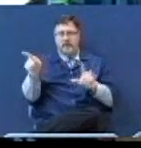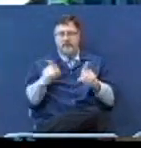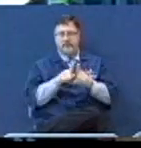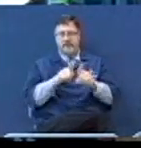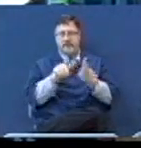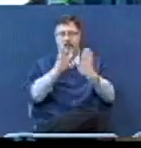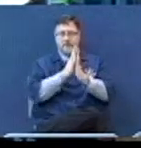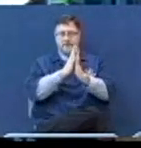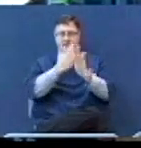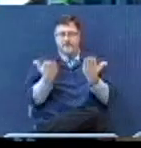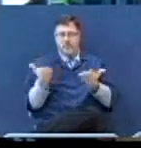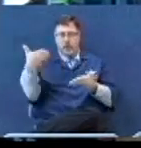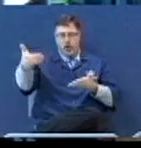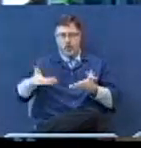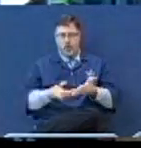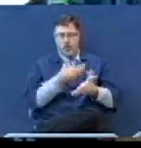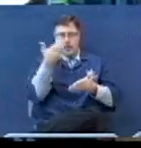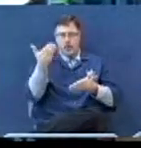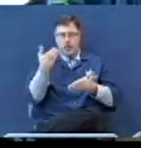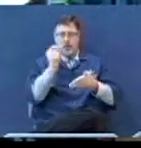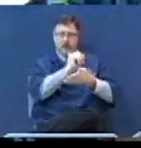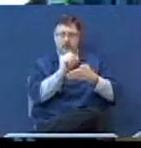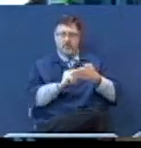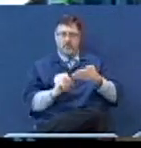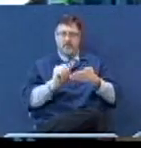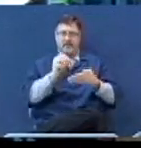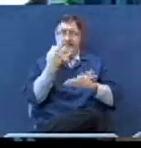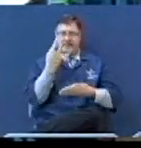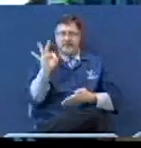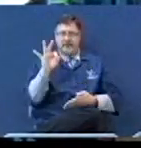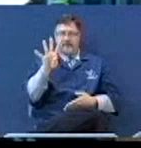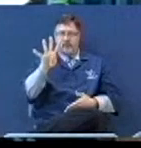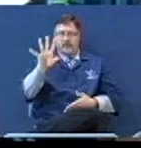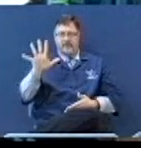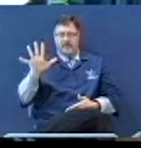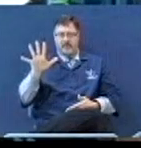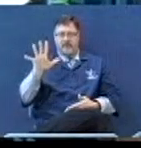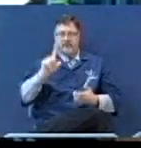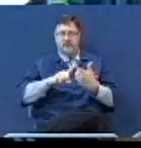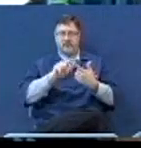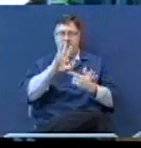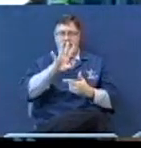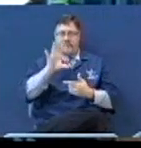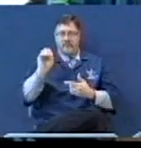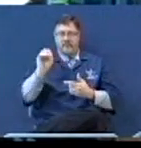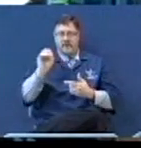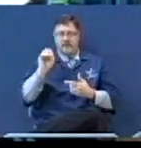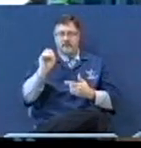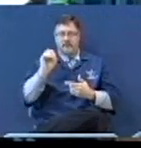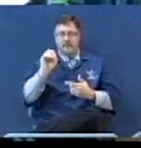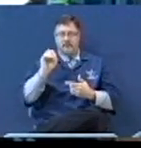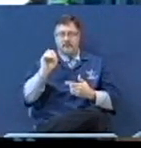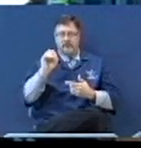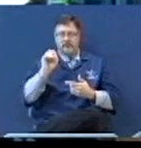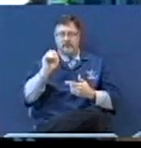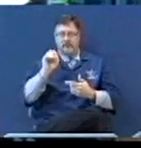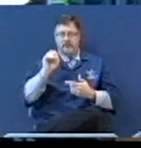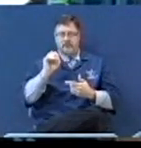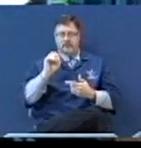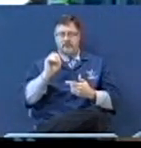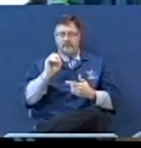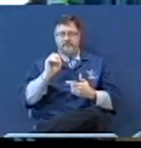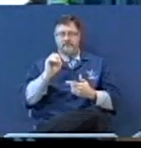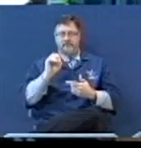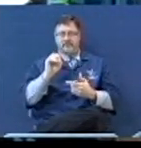brand new, it was written in 1945. It took 45 to 50 to write it, published in